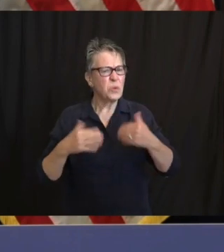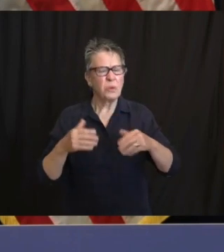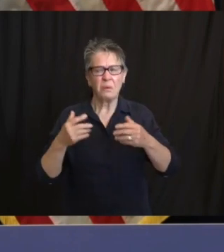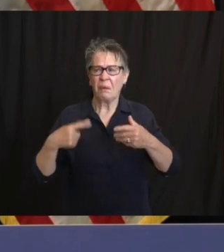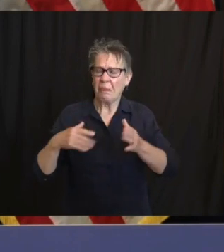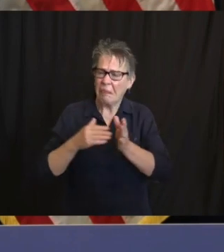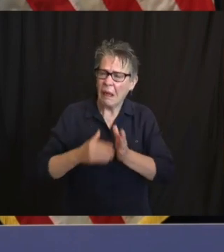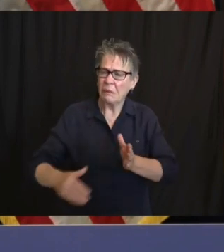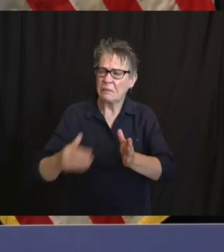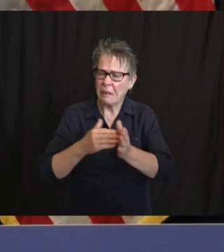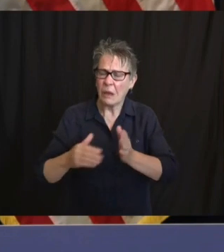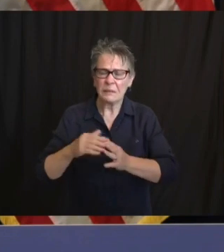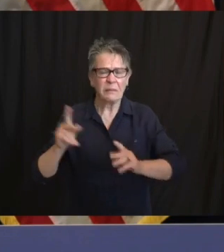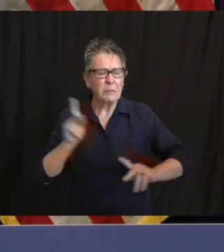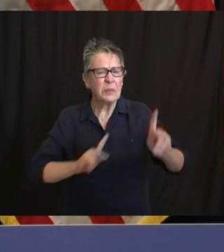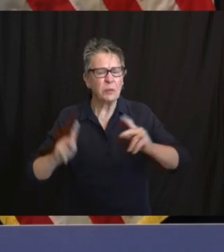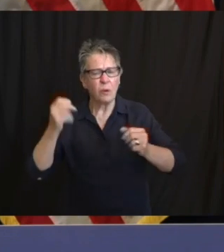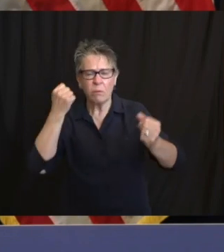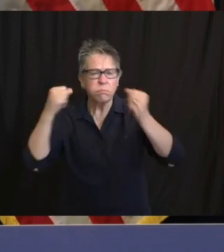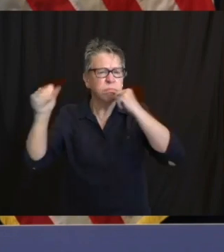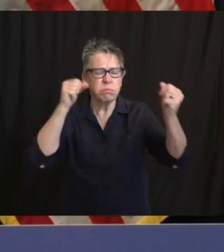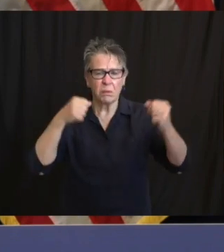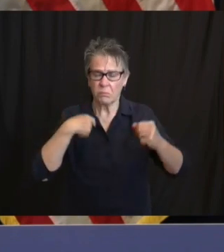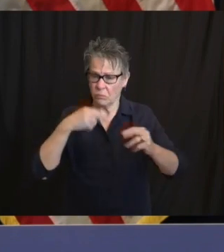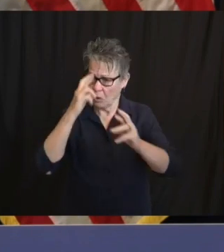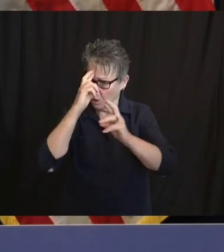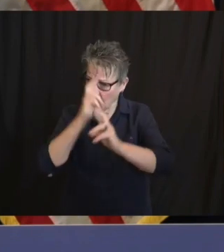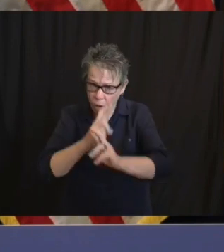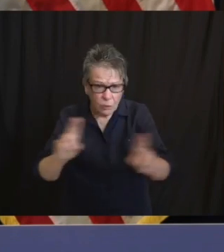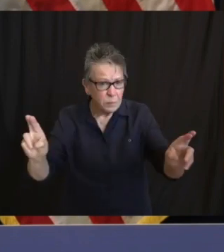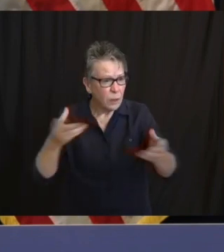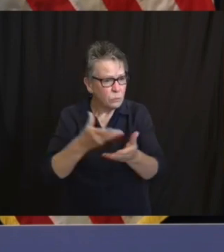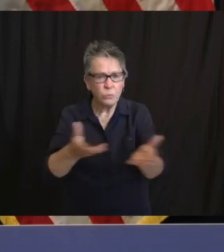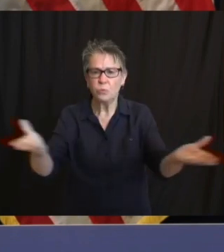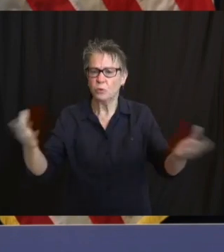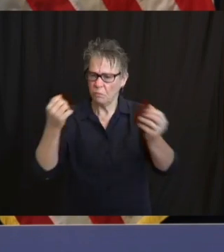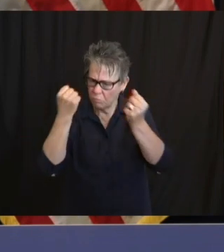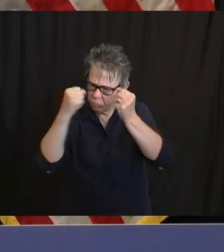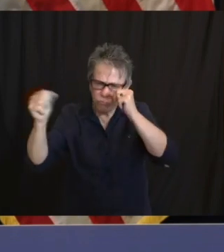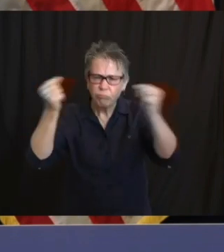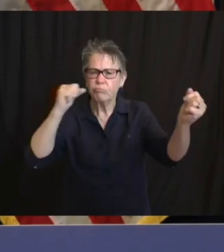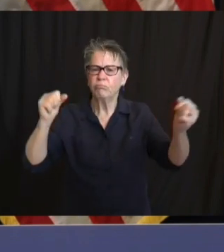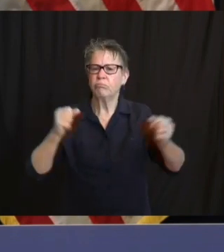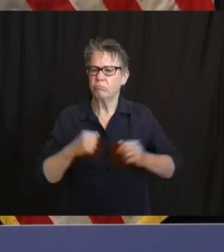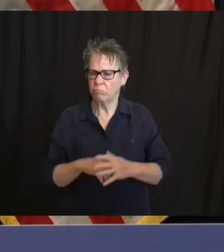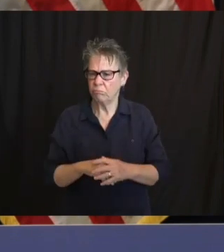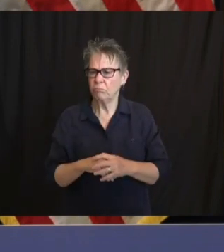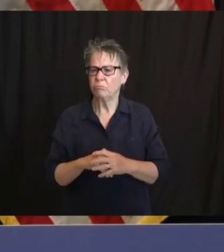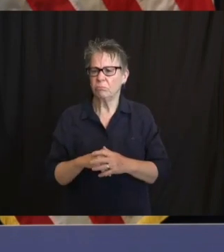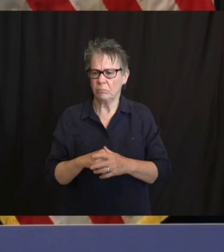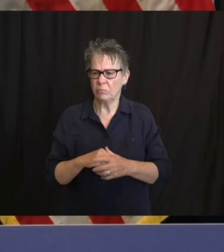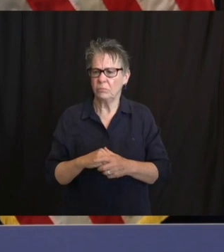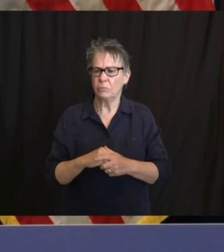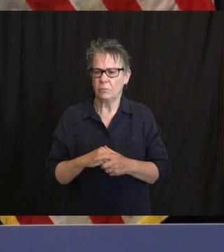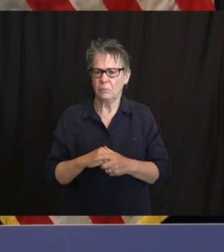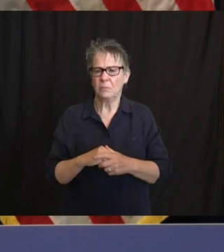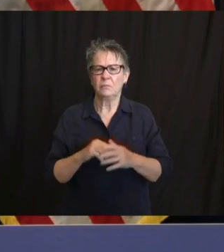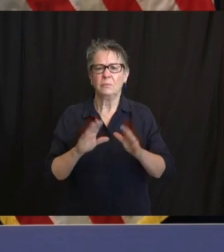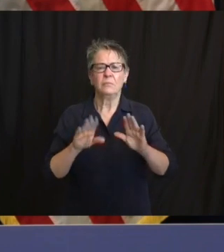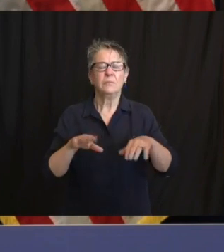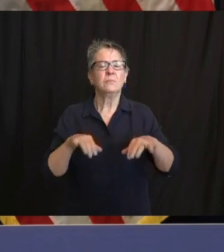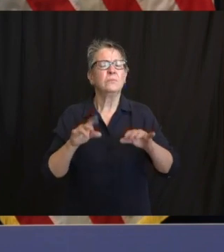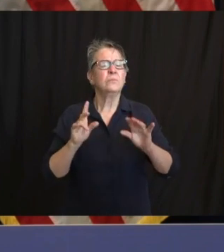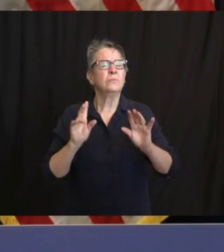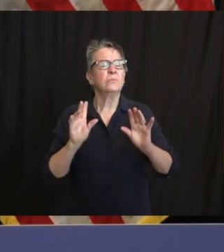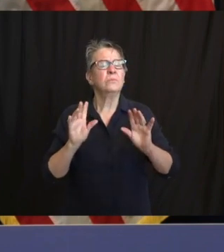associated with this movement is real and it's representative of a society that has been largely unresponsive to calls